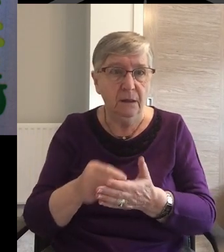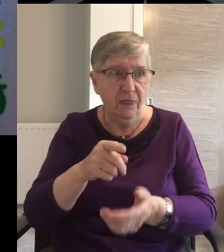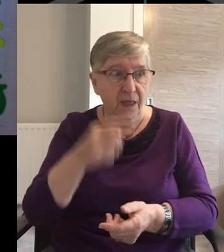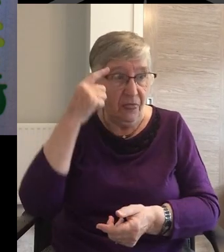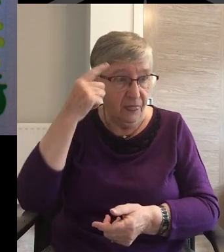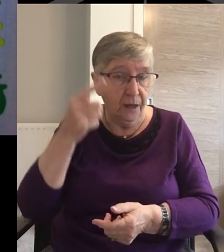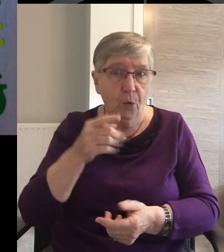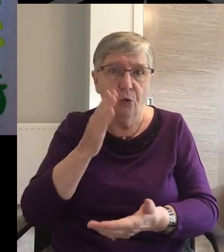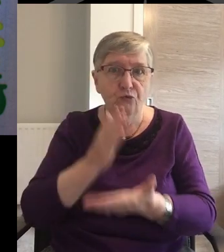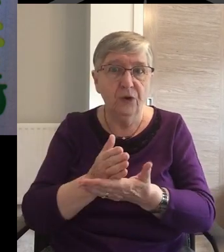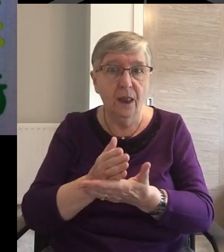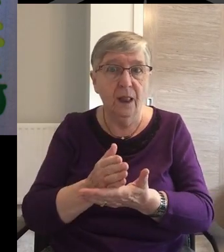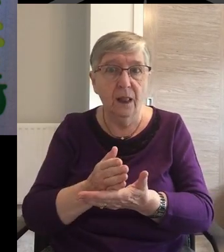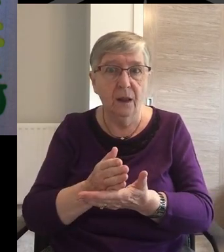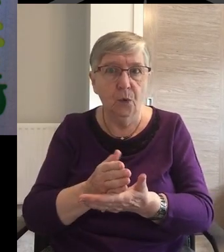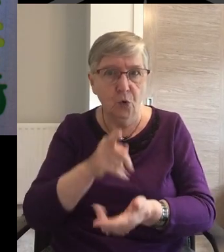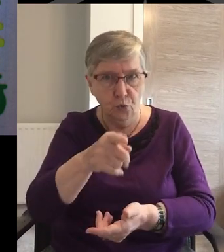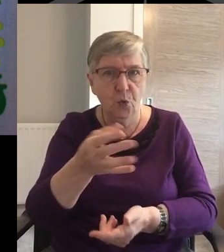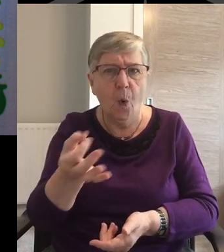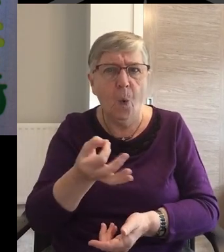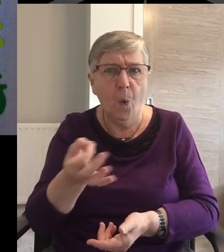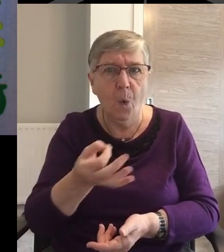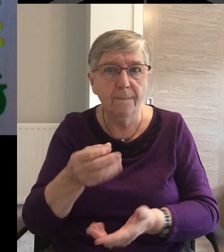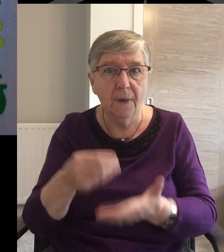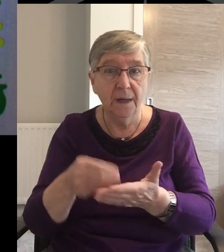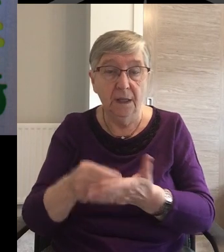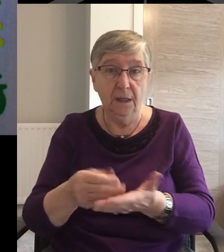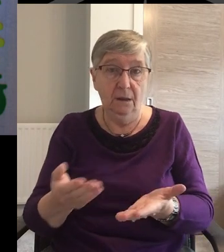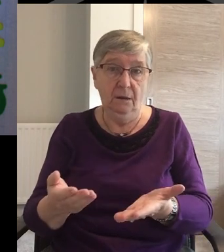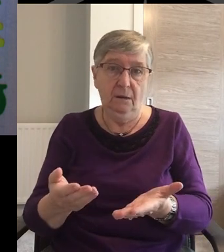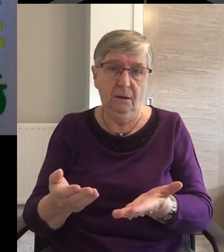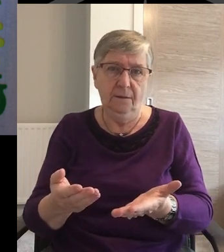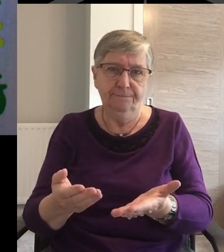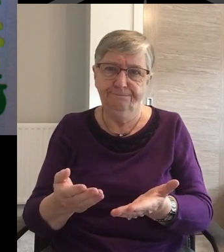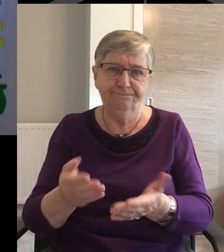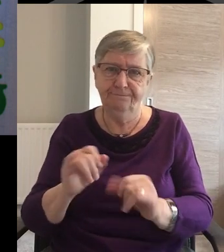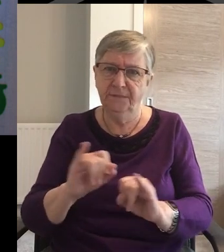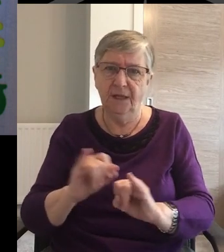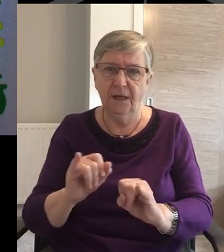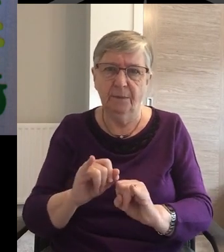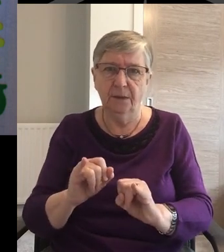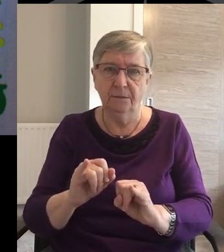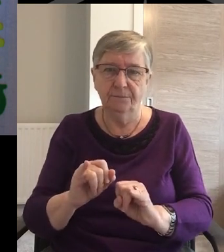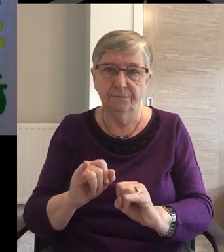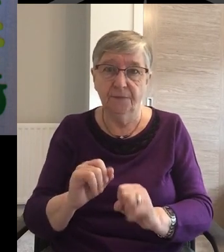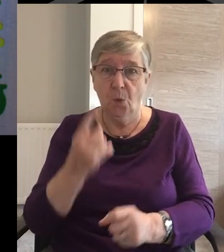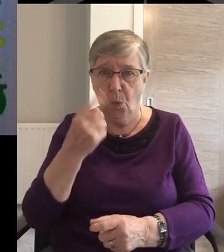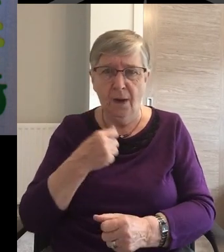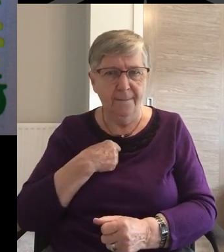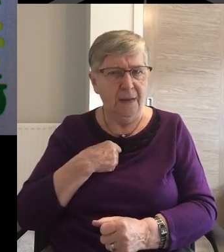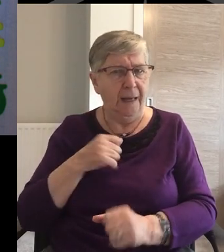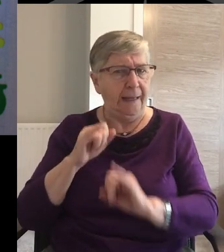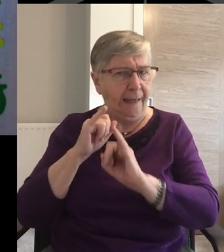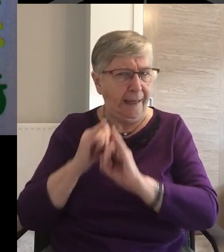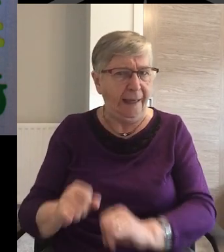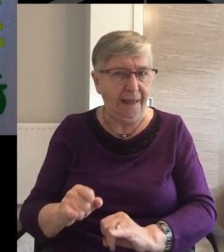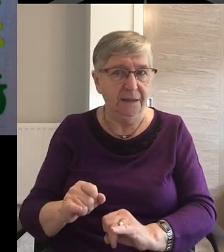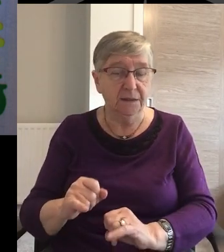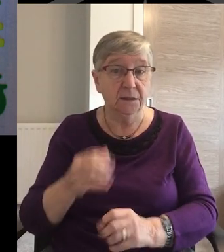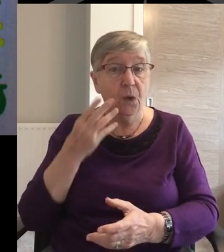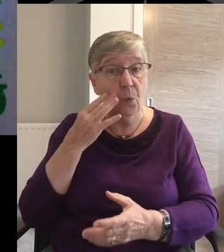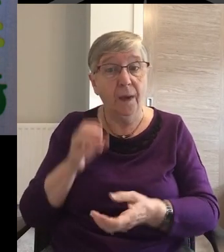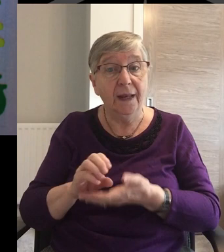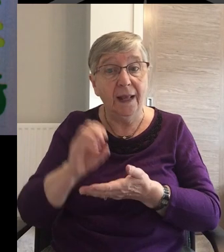Money that you owe But one of my pet hates Is the way that you give to